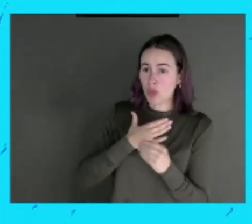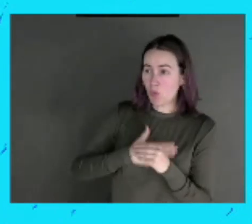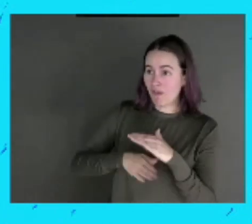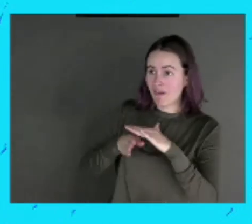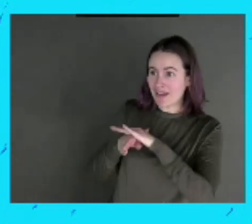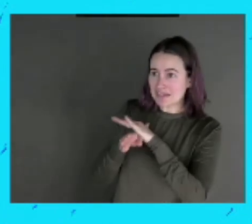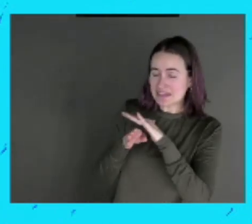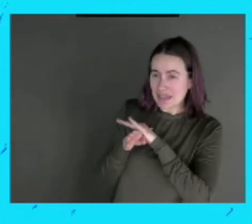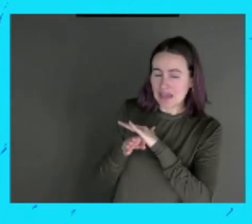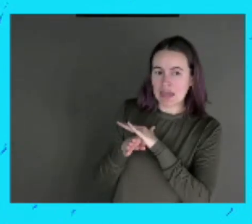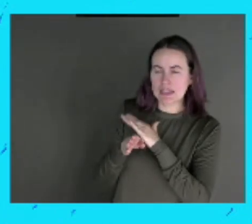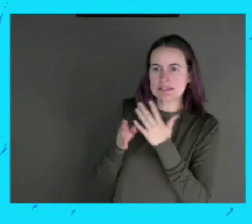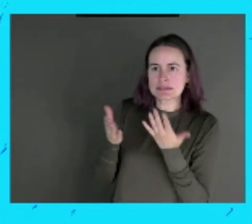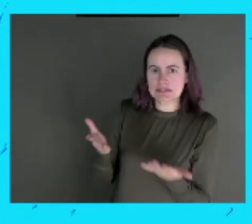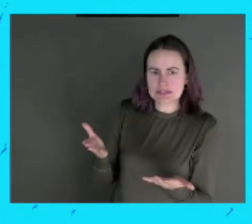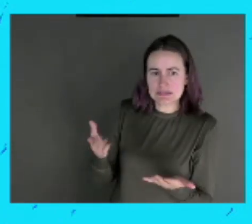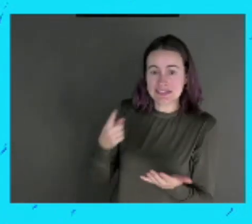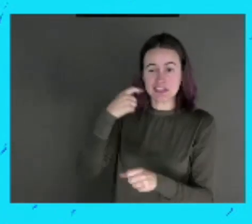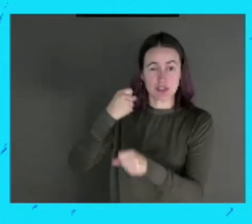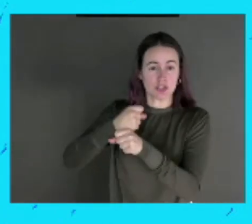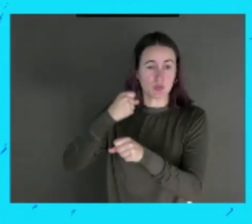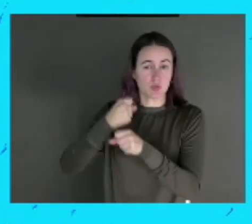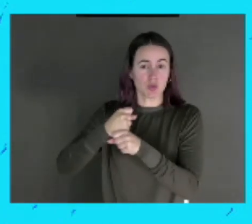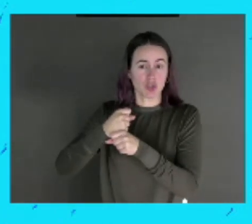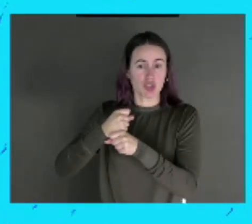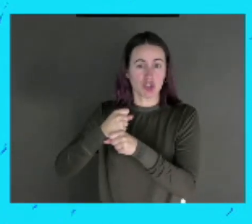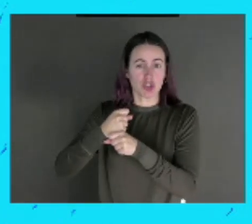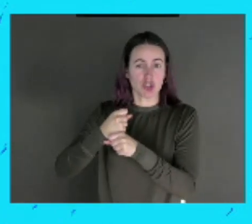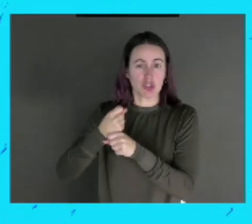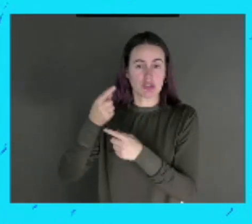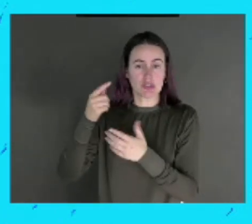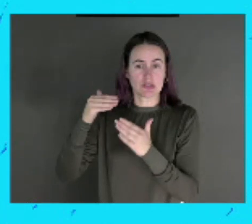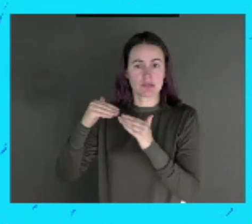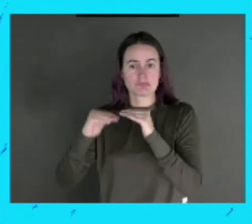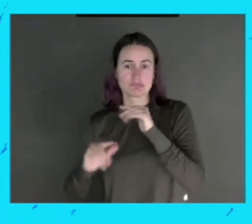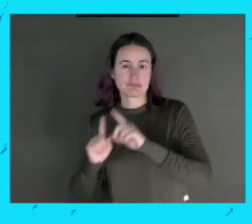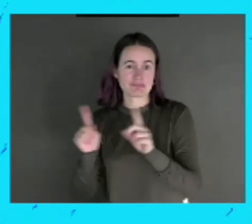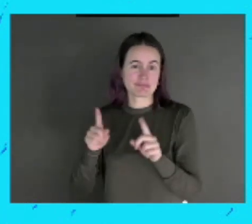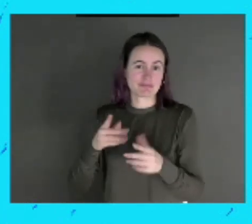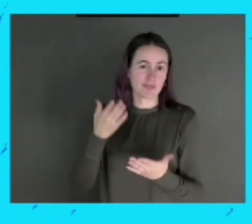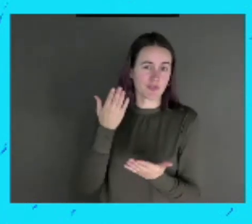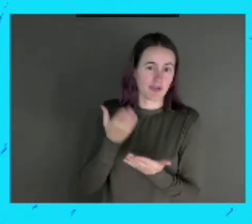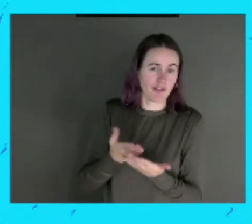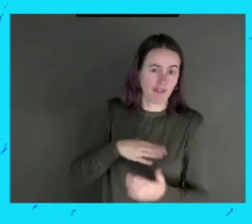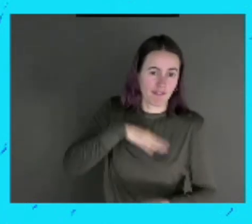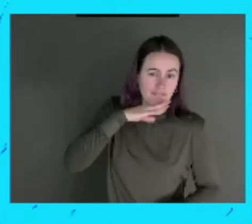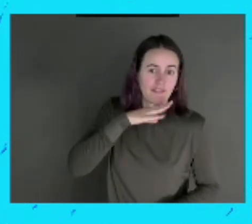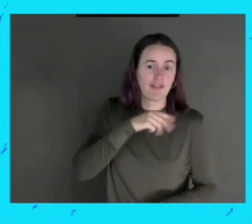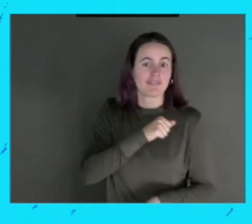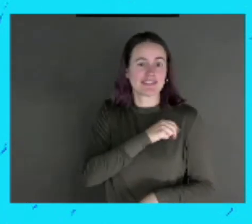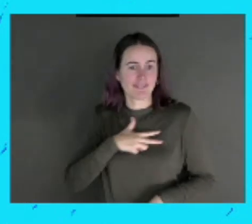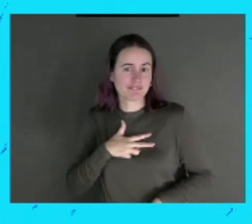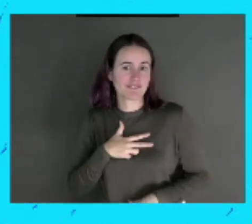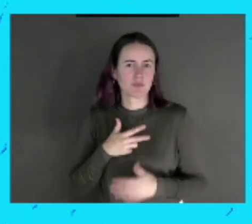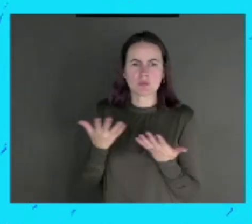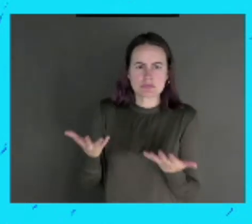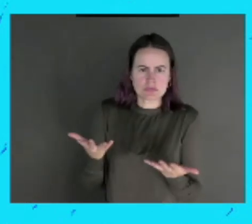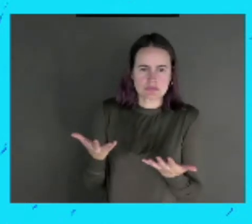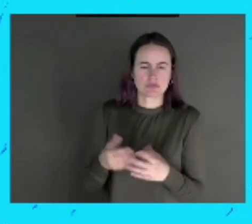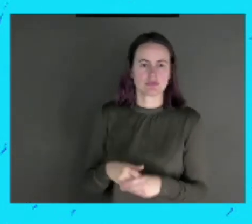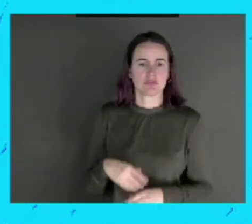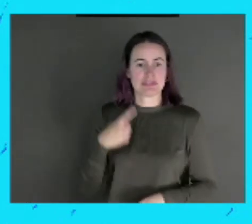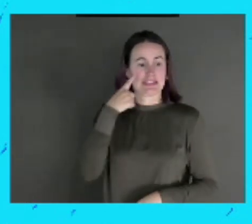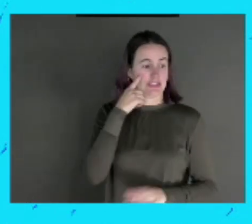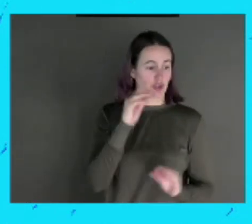times of workforce shortages? We have a session coming up called From Silos to Systems, Bridging Adolescents into the Health Care Agenda.